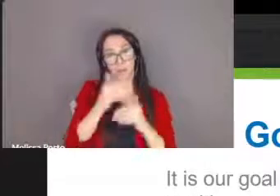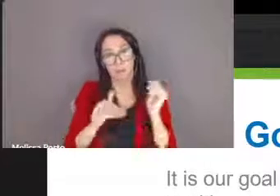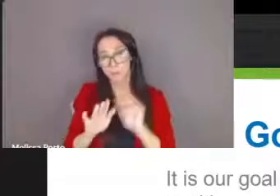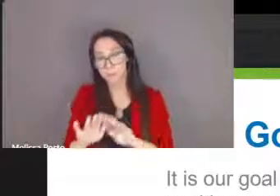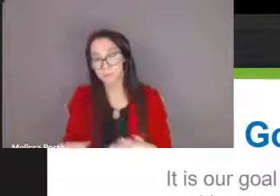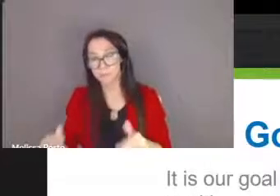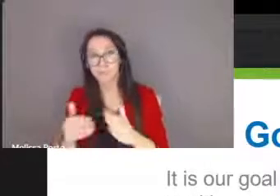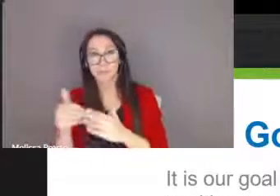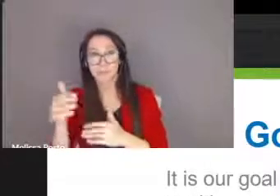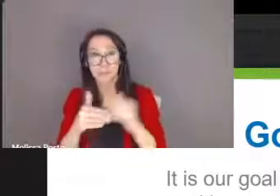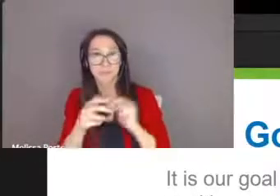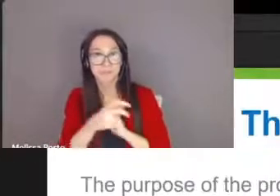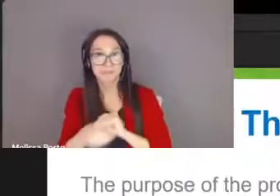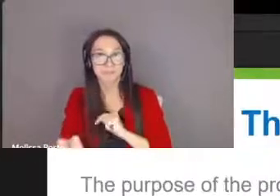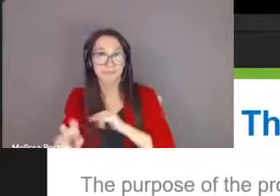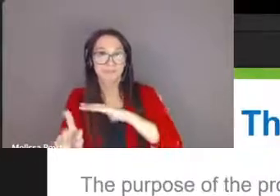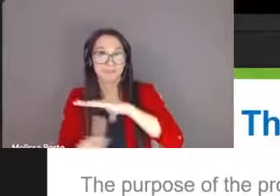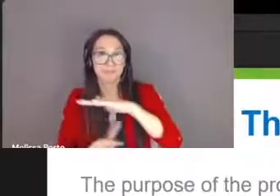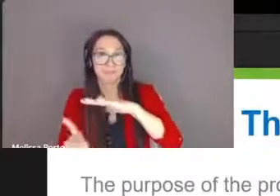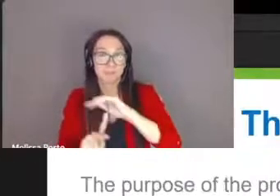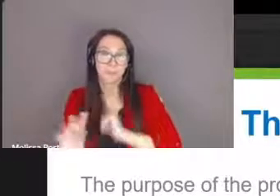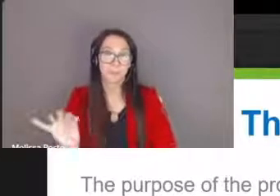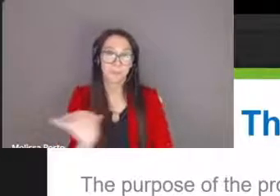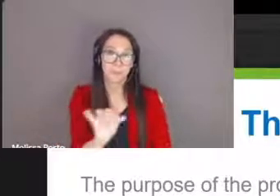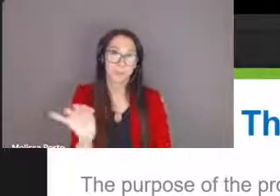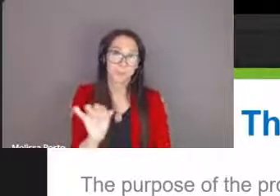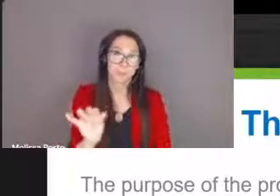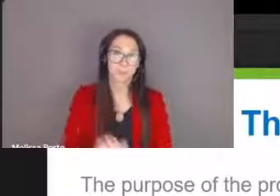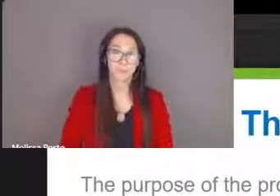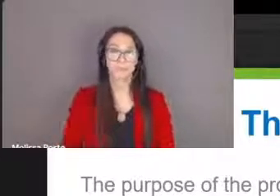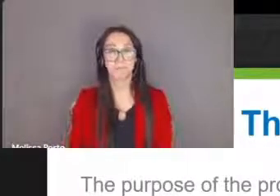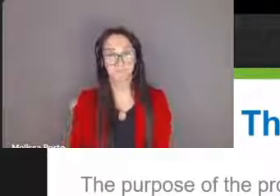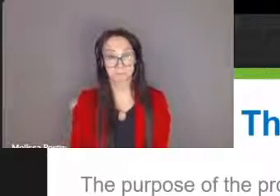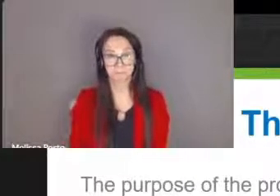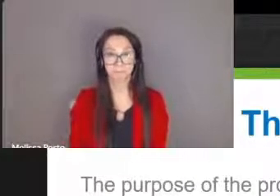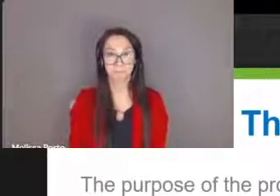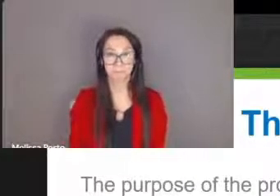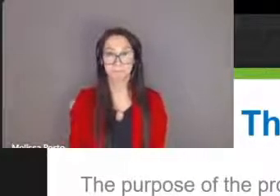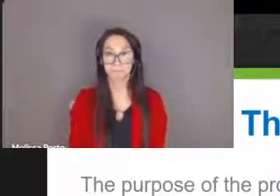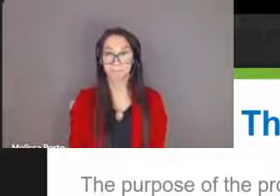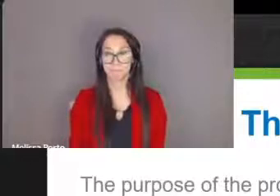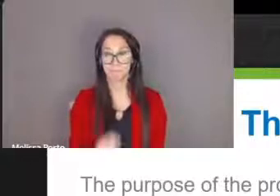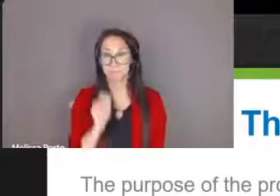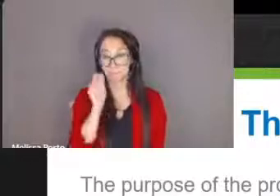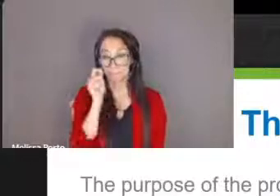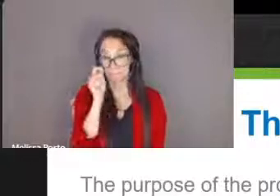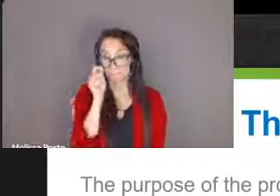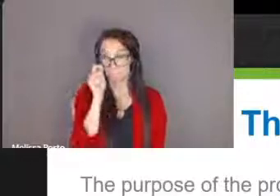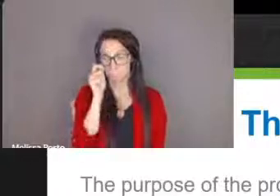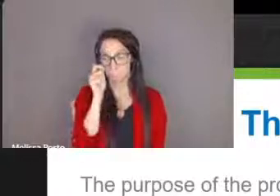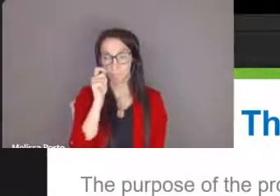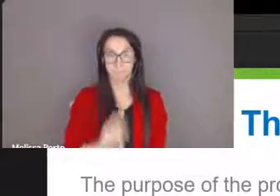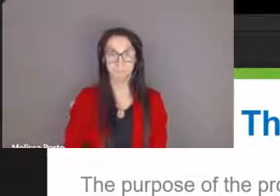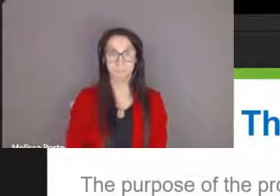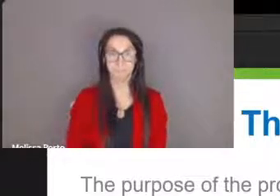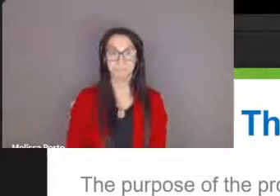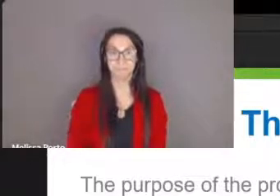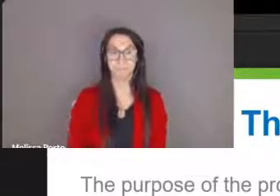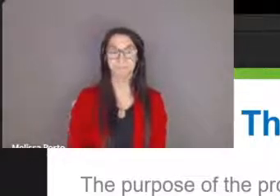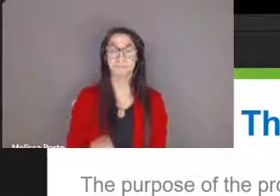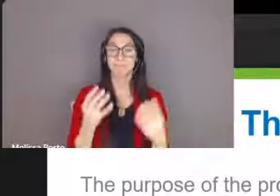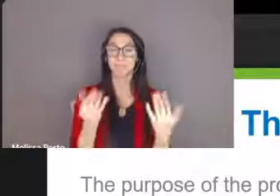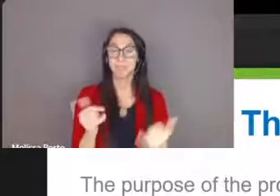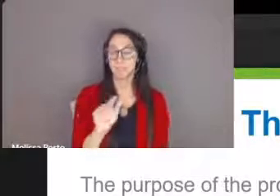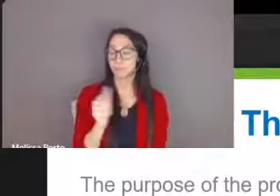i'd like to start by introducing you to jacqueline priest brown who's the